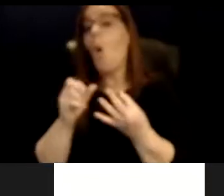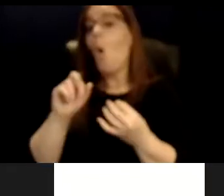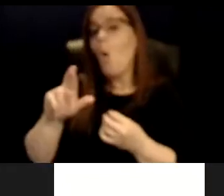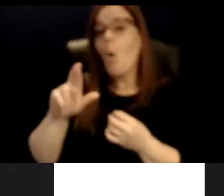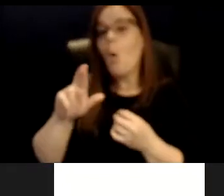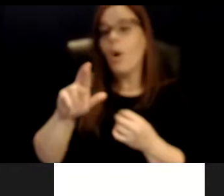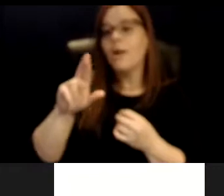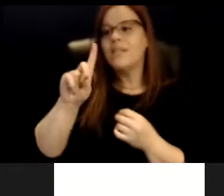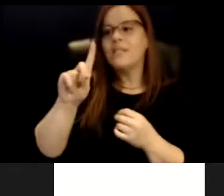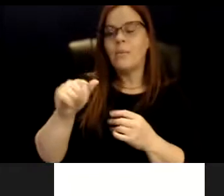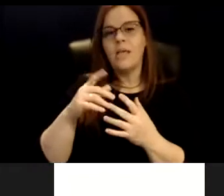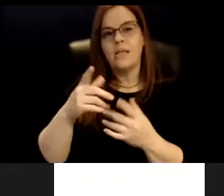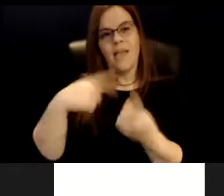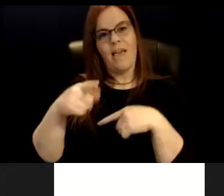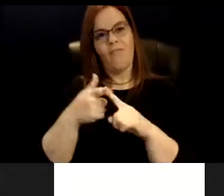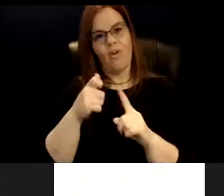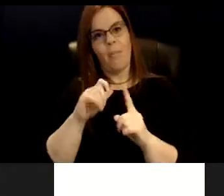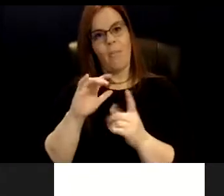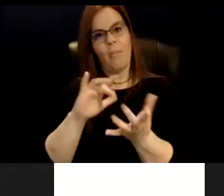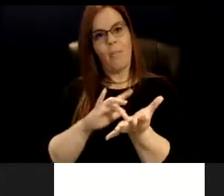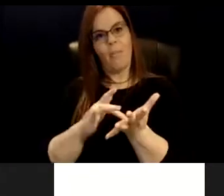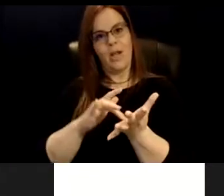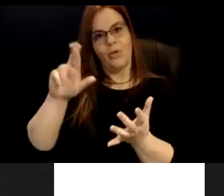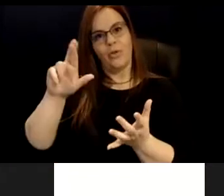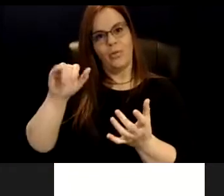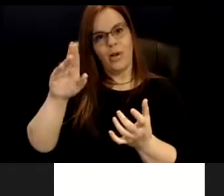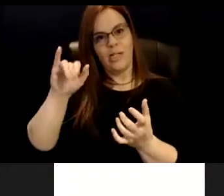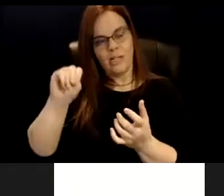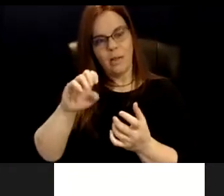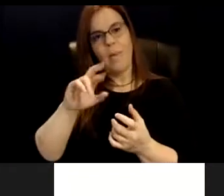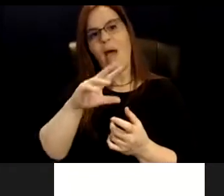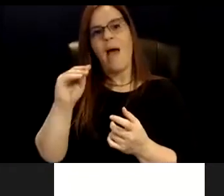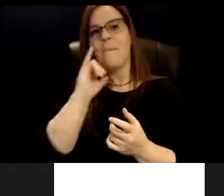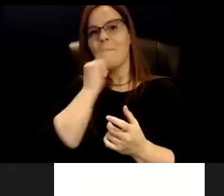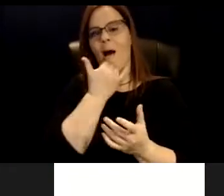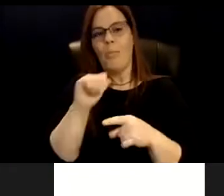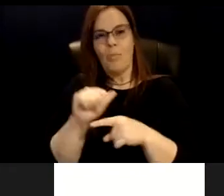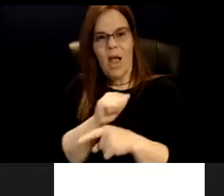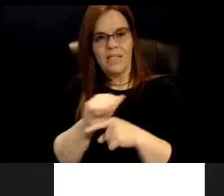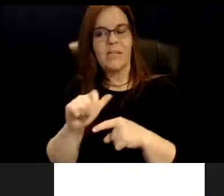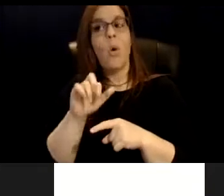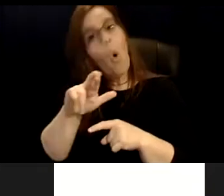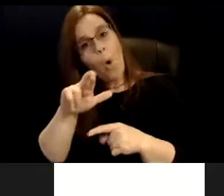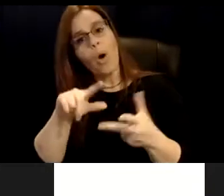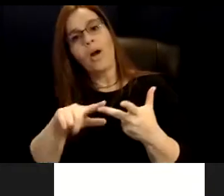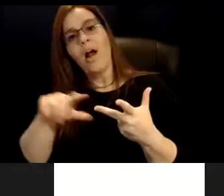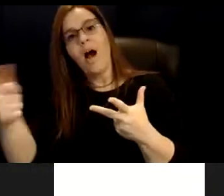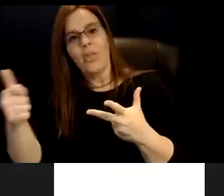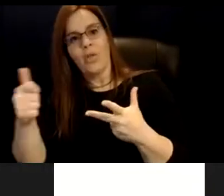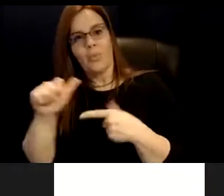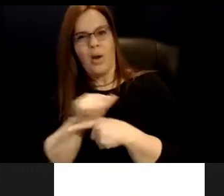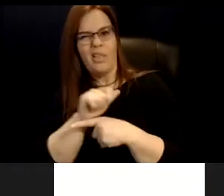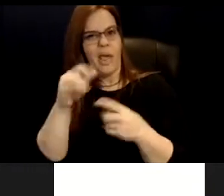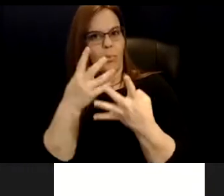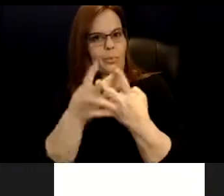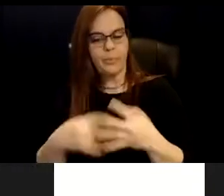racism and malpractice, or through other institutions like prison. The third sort of reason